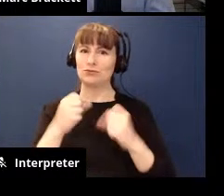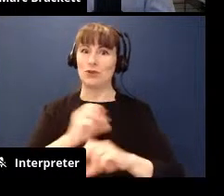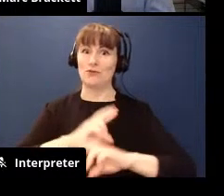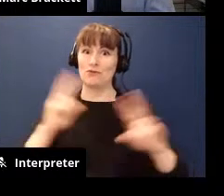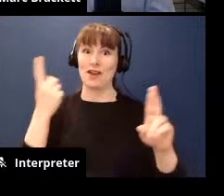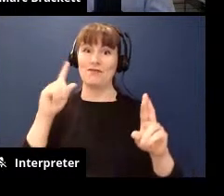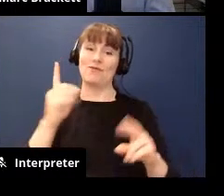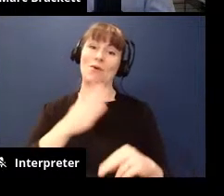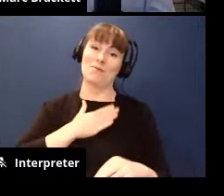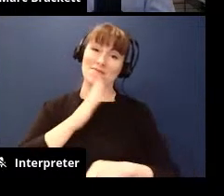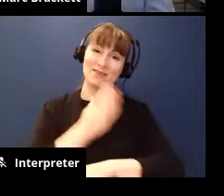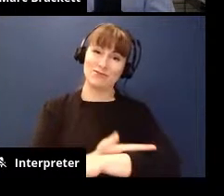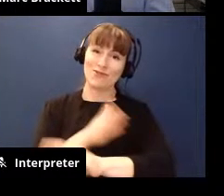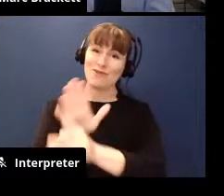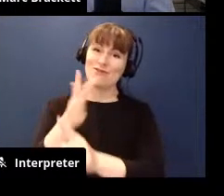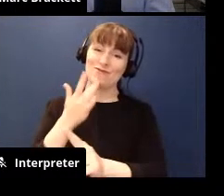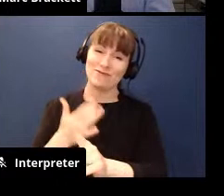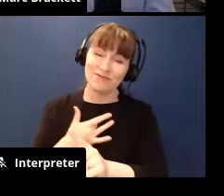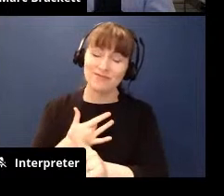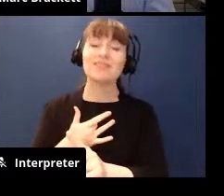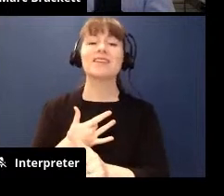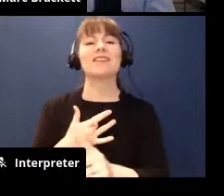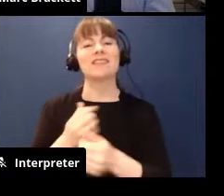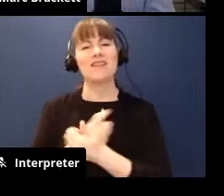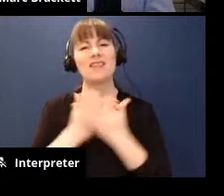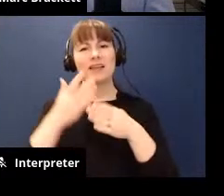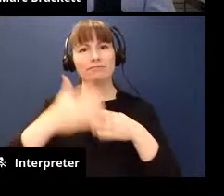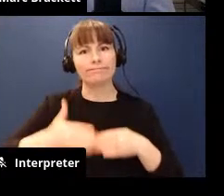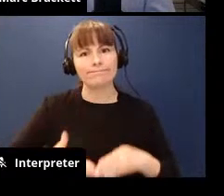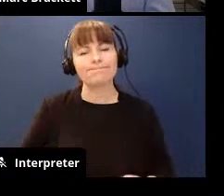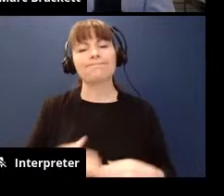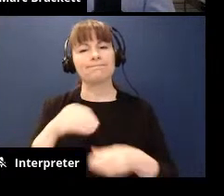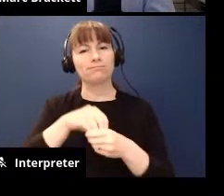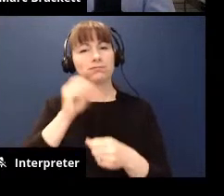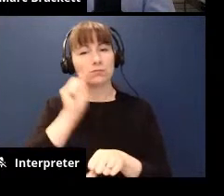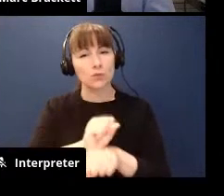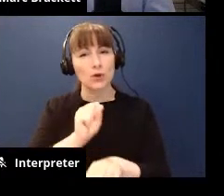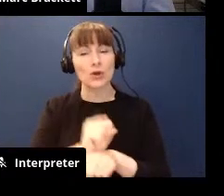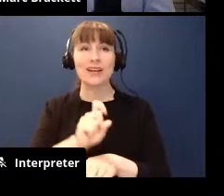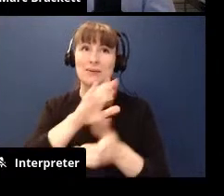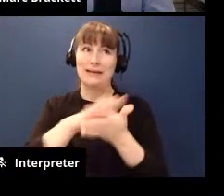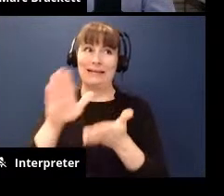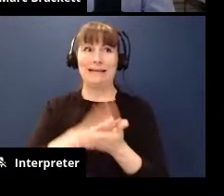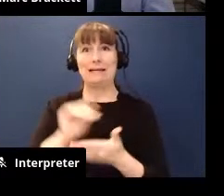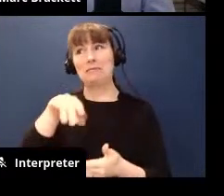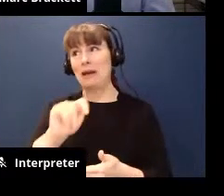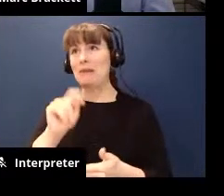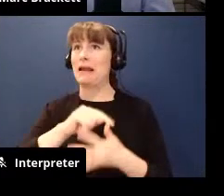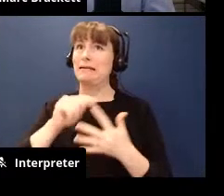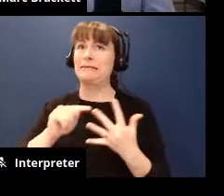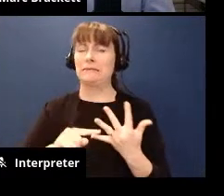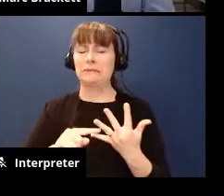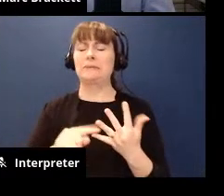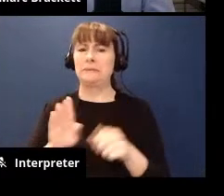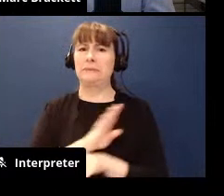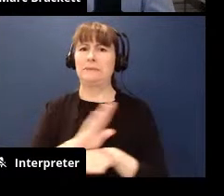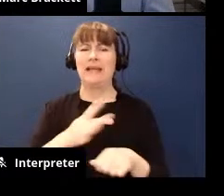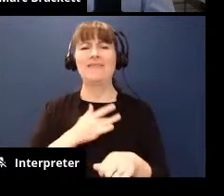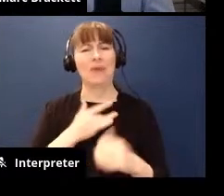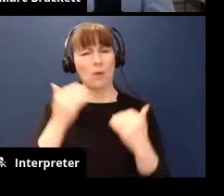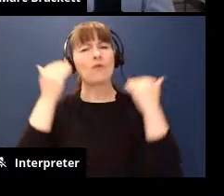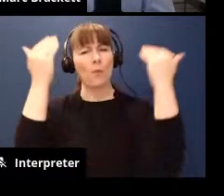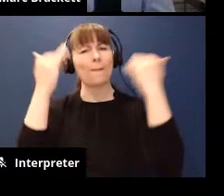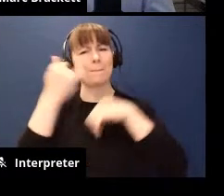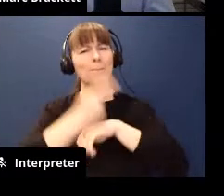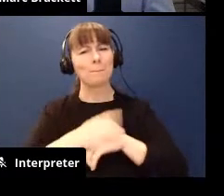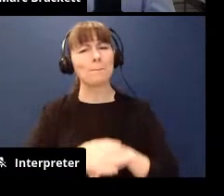my daughter's birthday and get everything done at work i need to clean my apartment so i have a lot on my plate i'm feeling a little overwhelmed